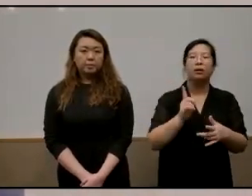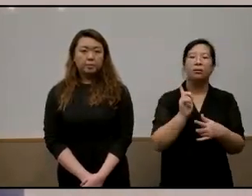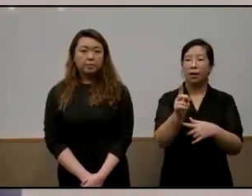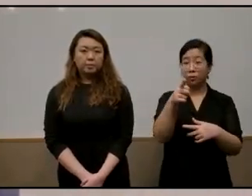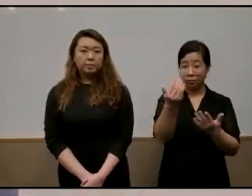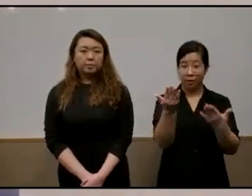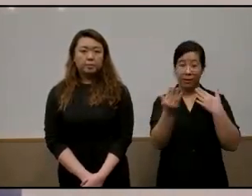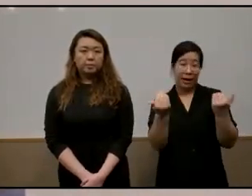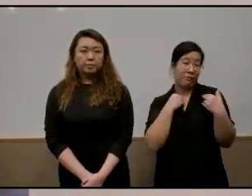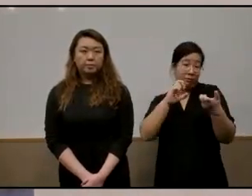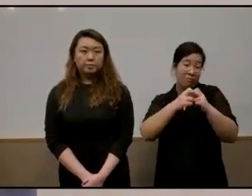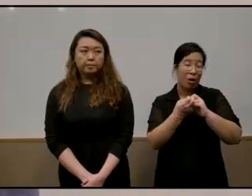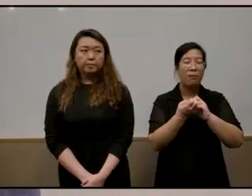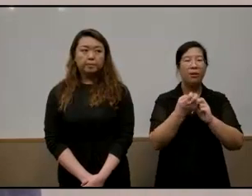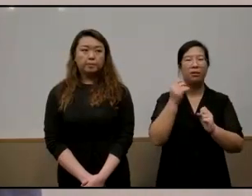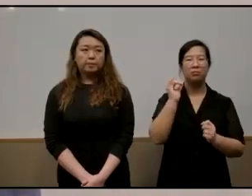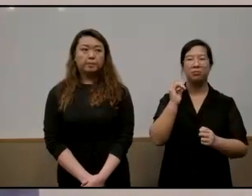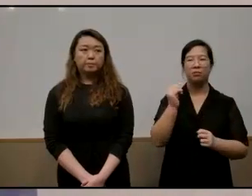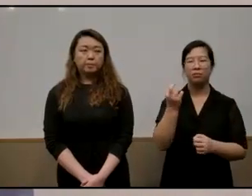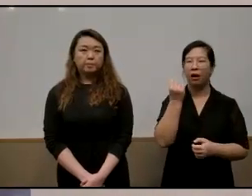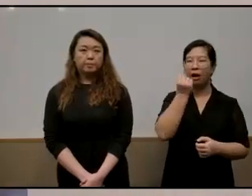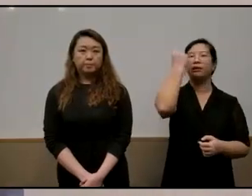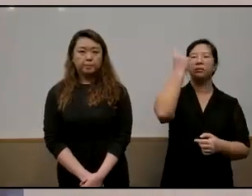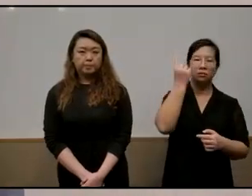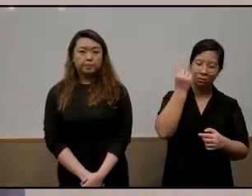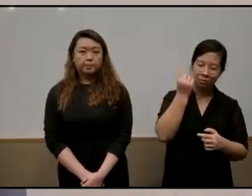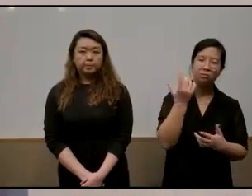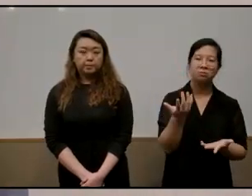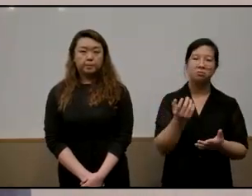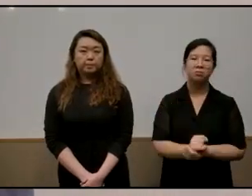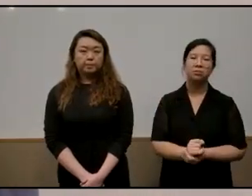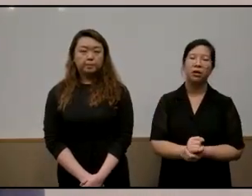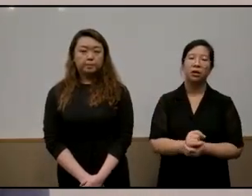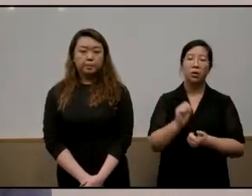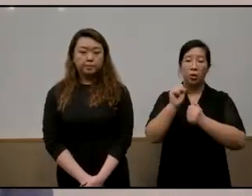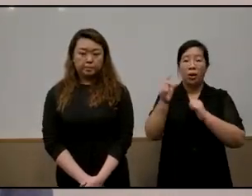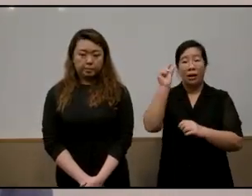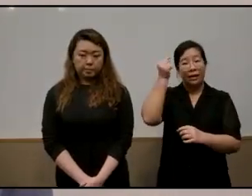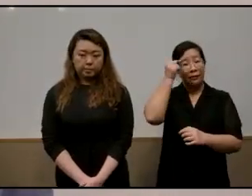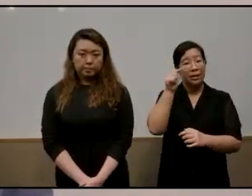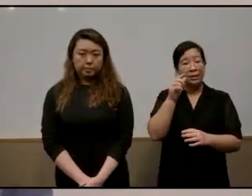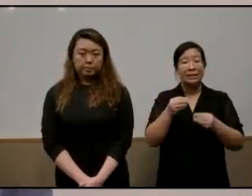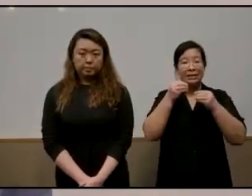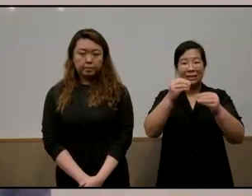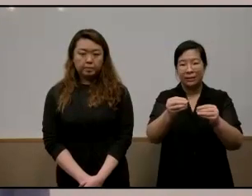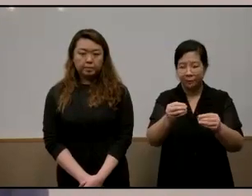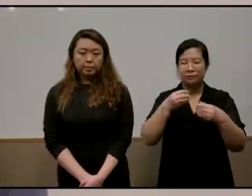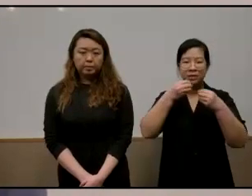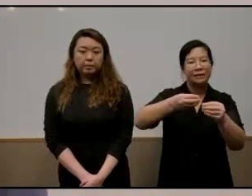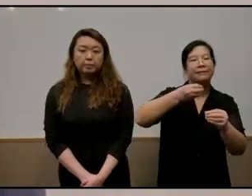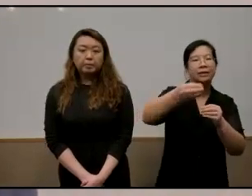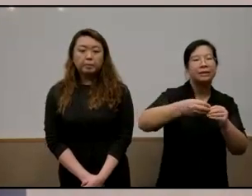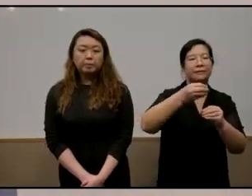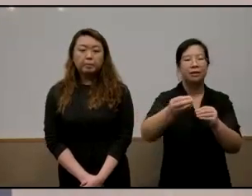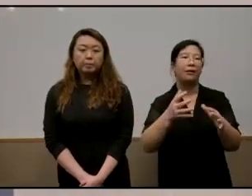thinking that such a thing exists or that's possible for you to get hold of it so the government gives you all these things and they have lots of forms to fill in